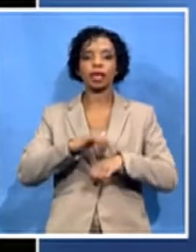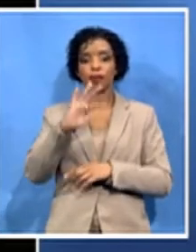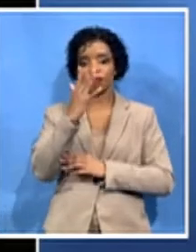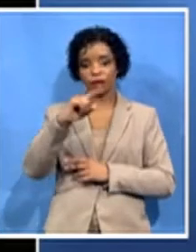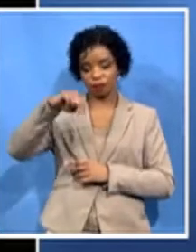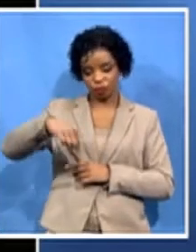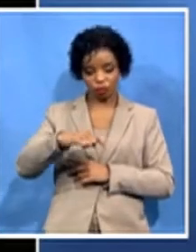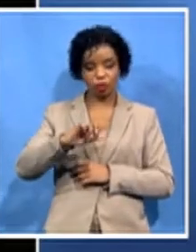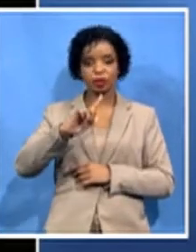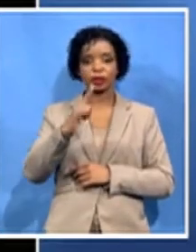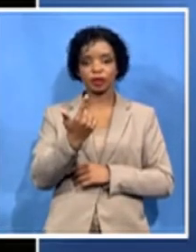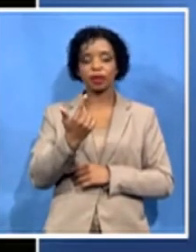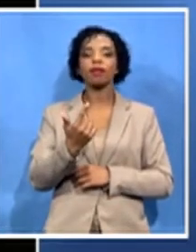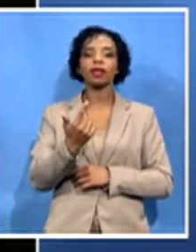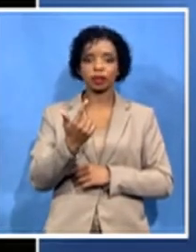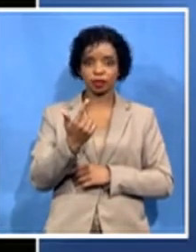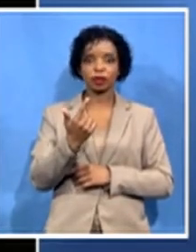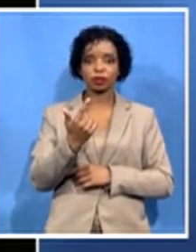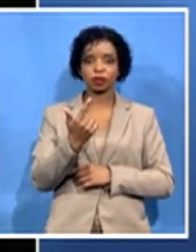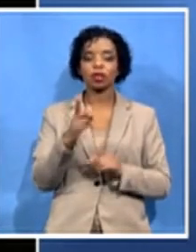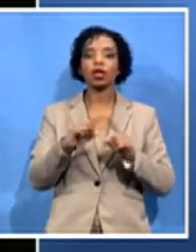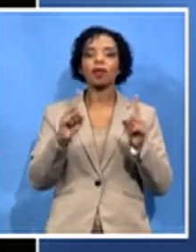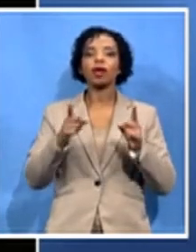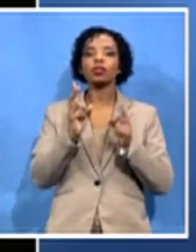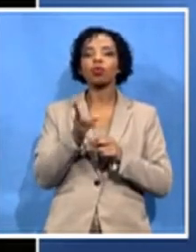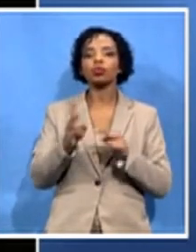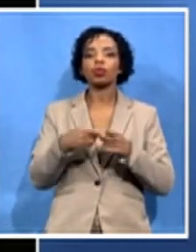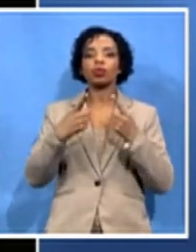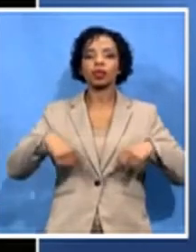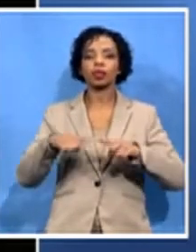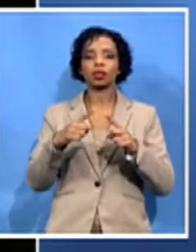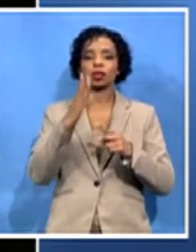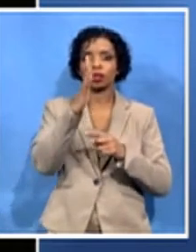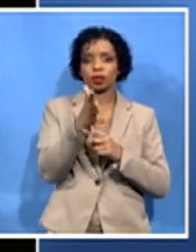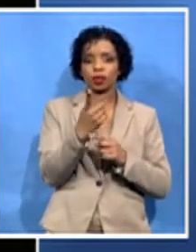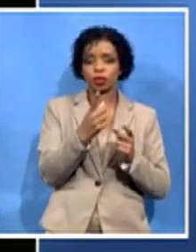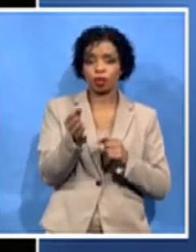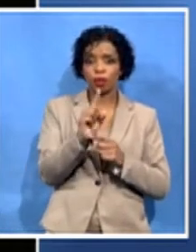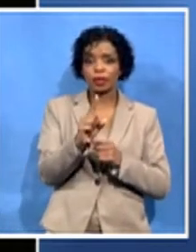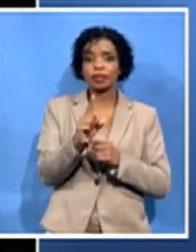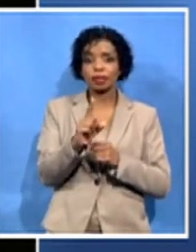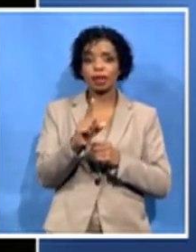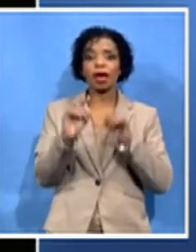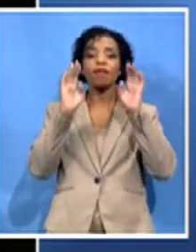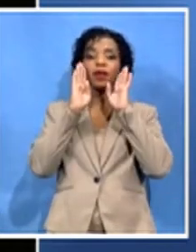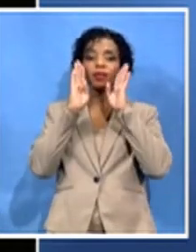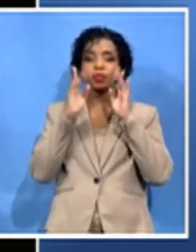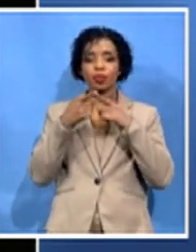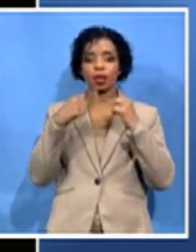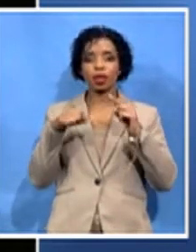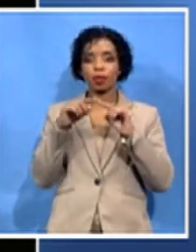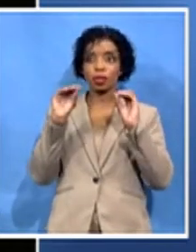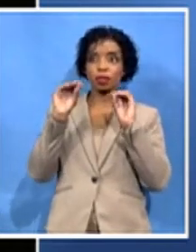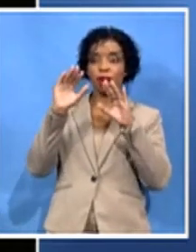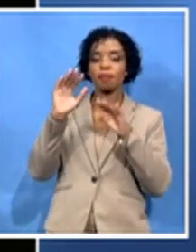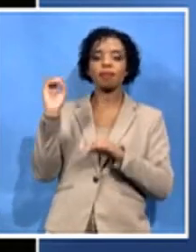But we will also be flagging it on our Facebook where all members of society, those interested,